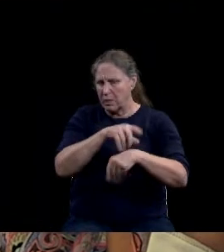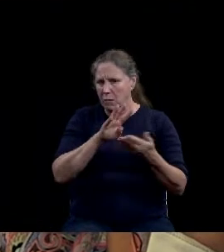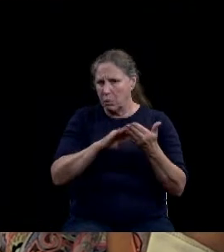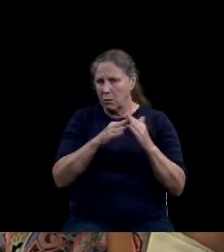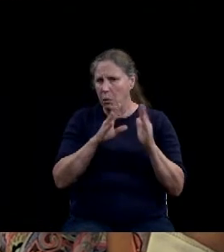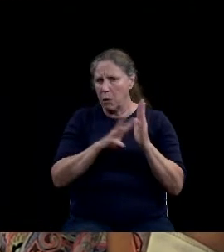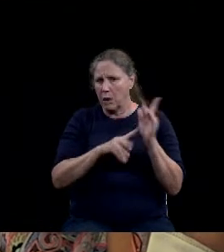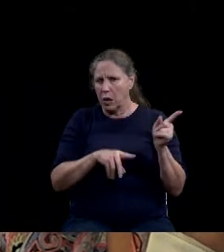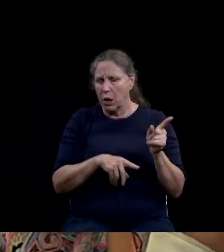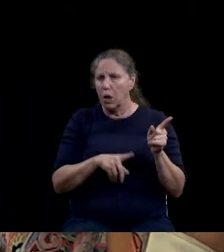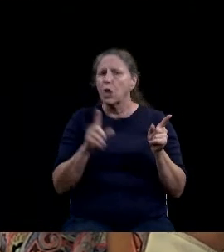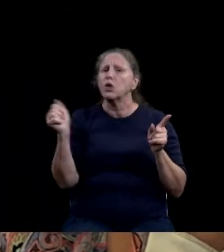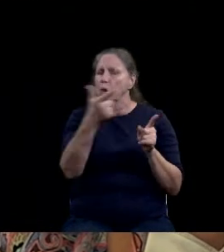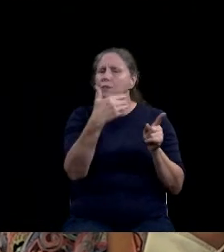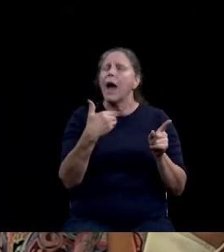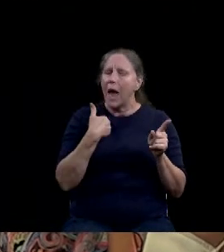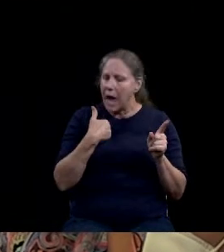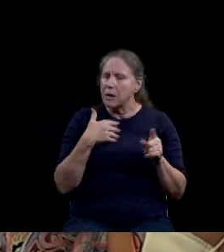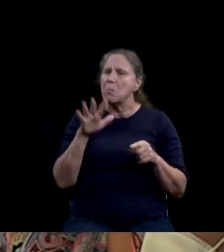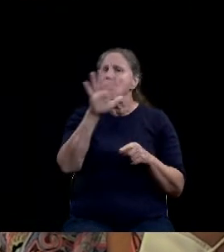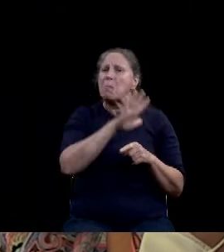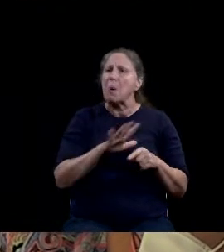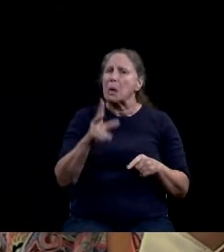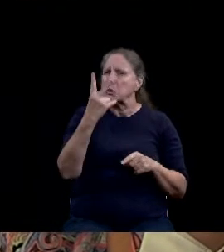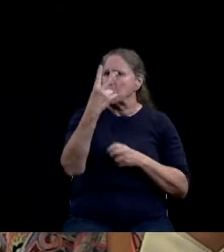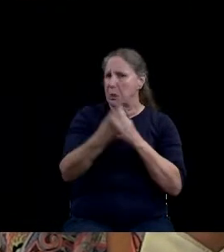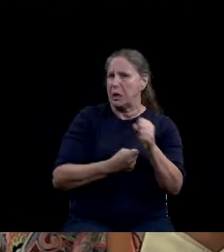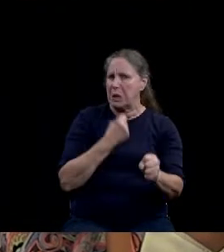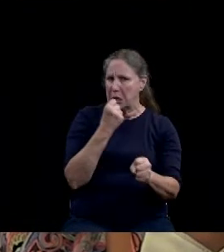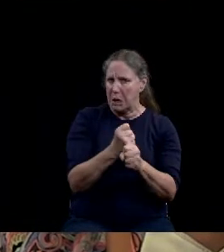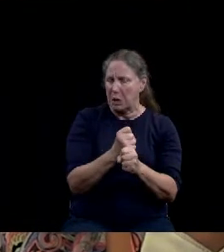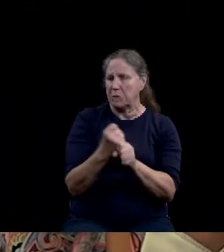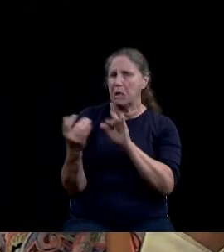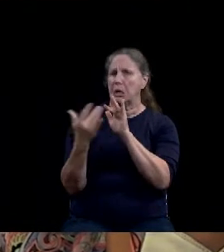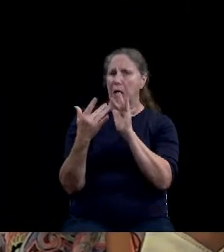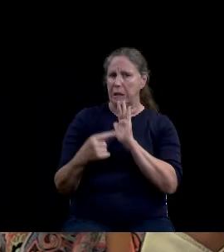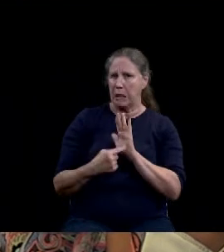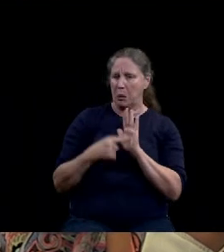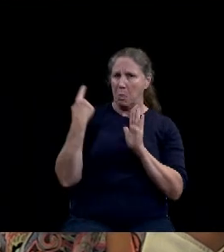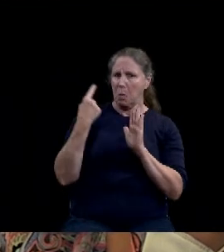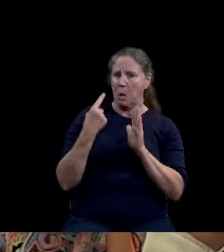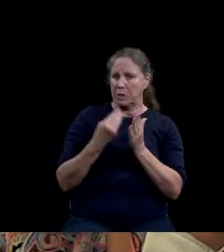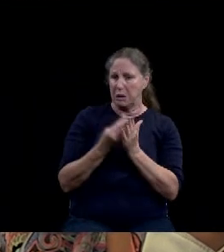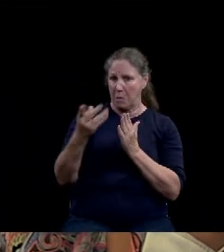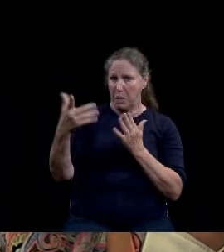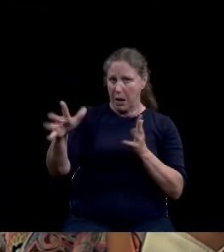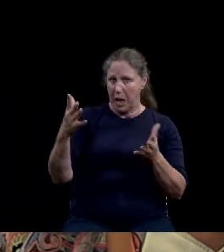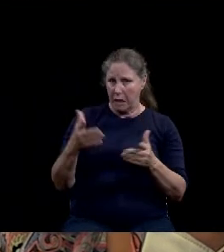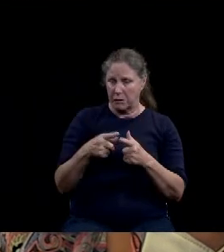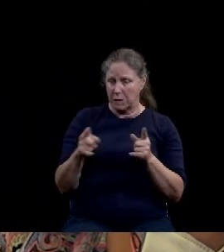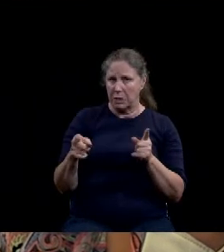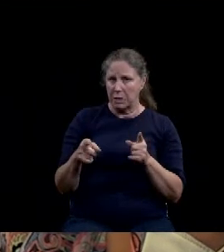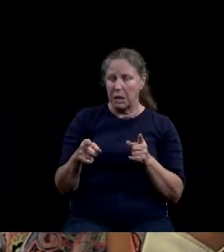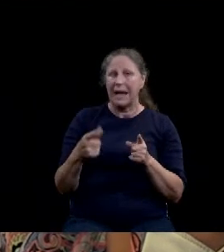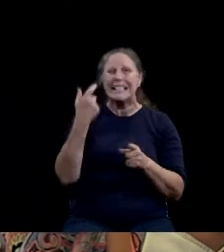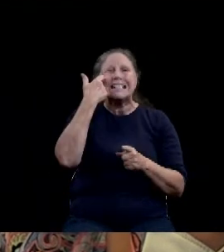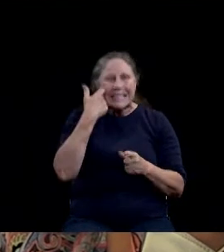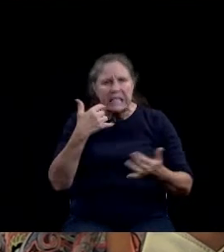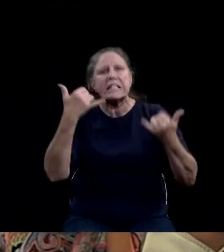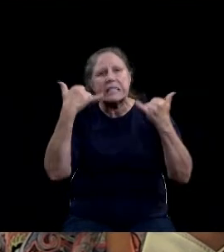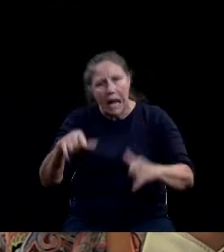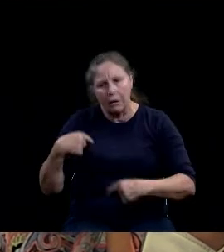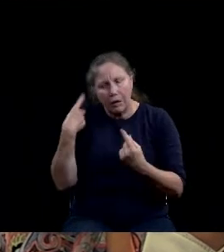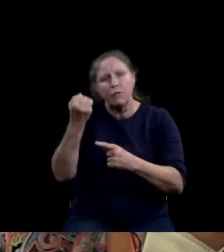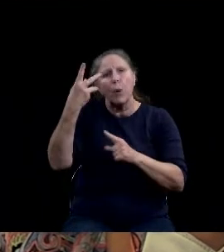two years to contact us once the city bought the site acreage and just now in the last few months there appears to be a rush to either